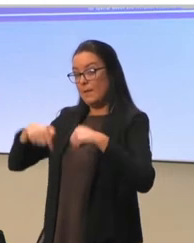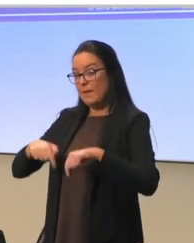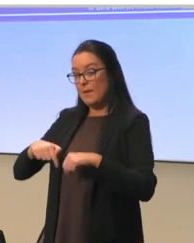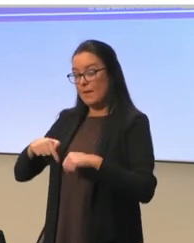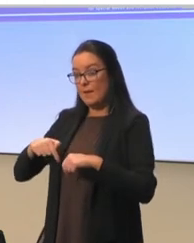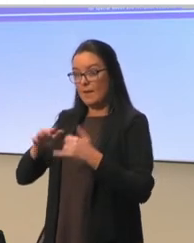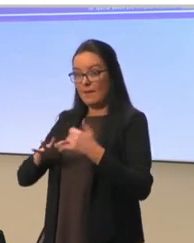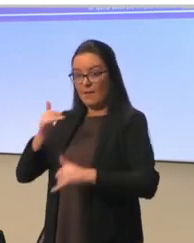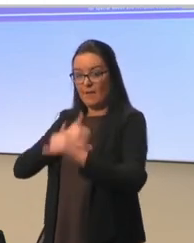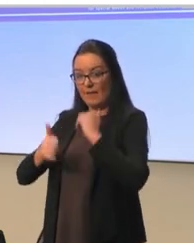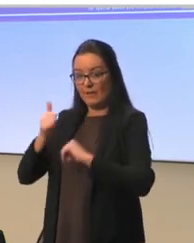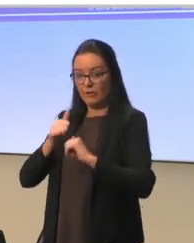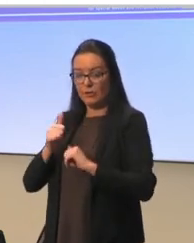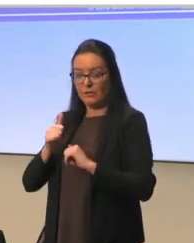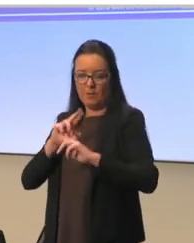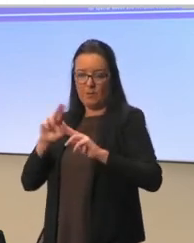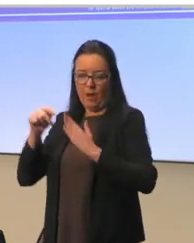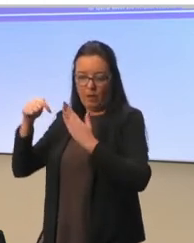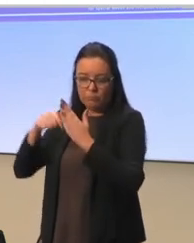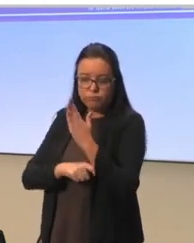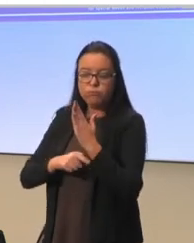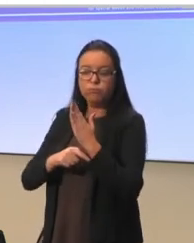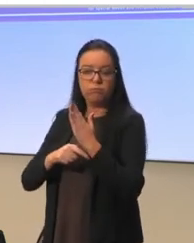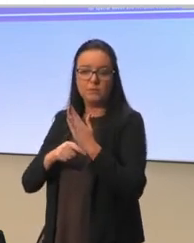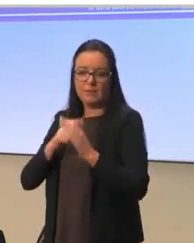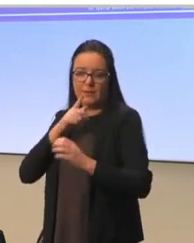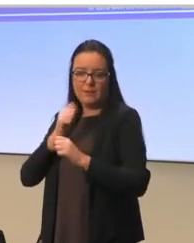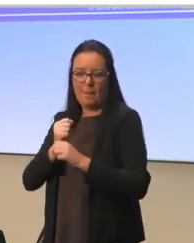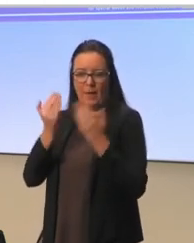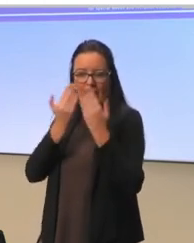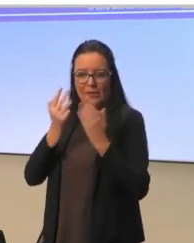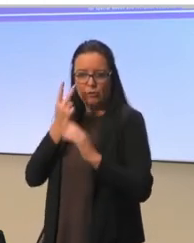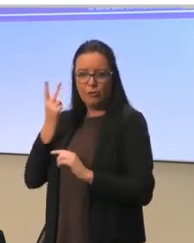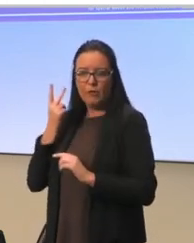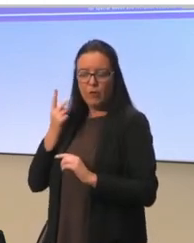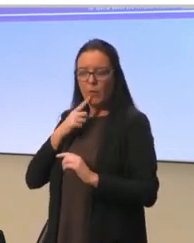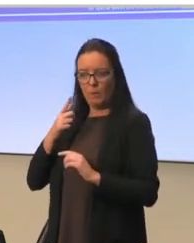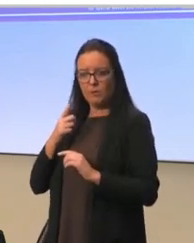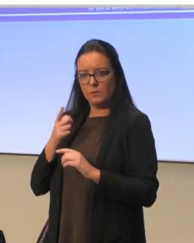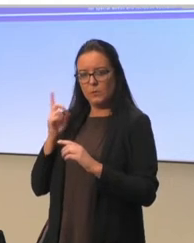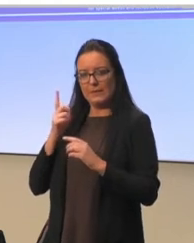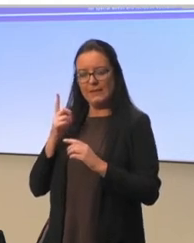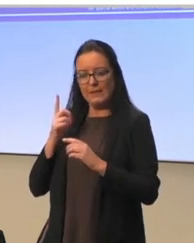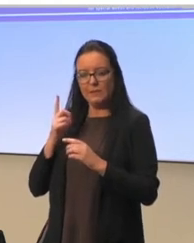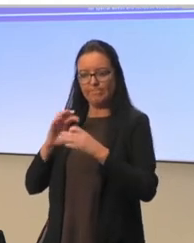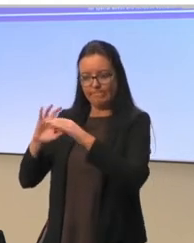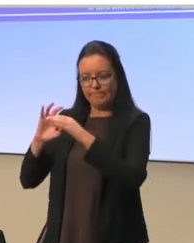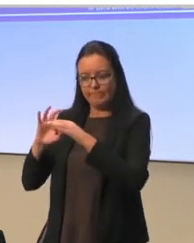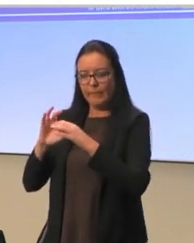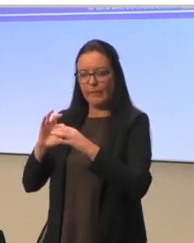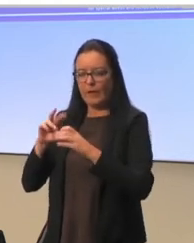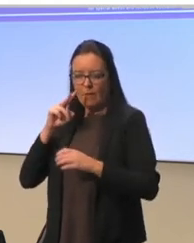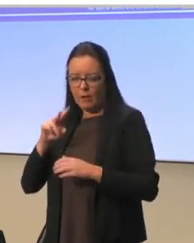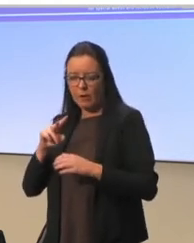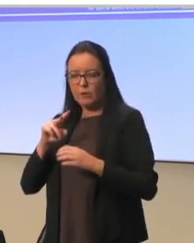literature review, so I won't talk about it anymore. But we have done another thing in between, and we looked at 2021 publications, key